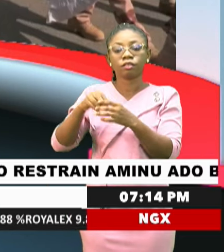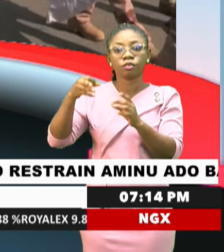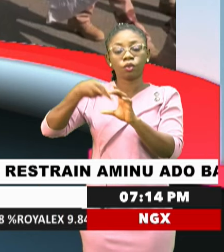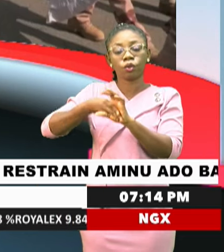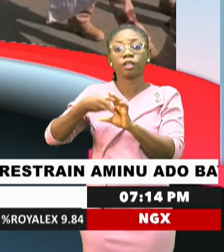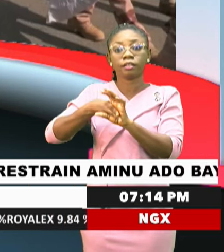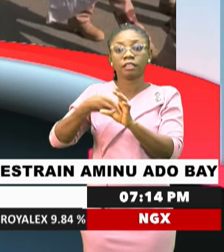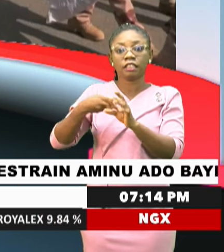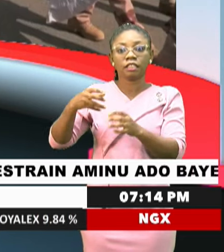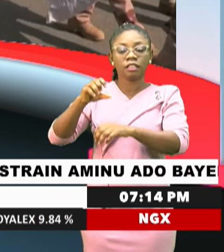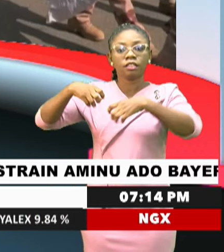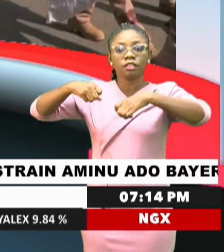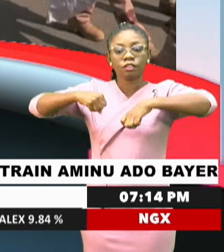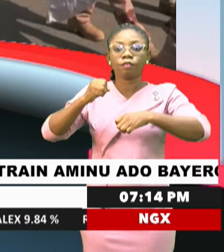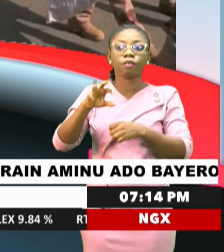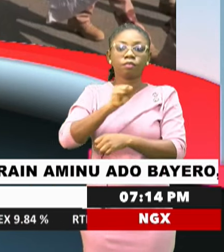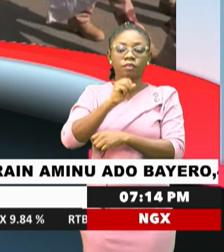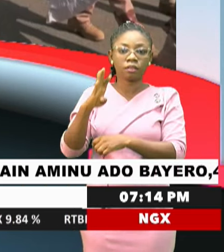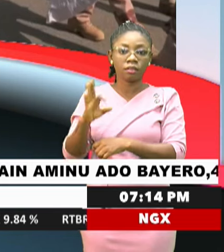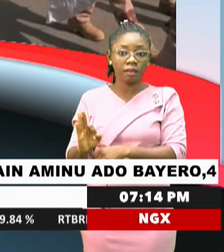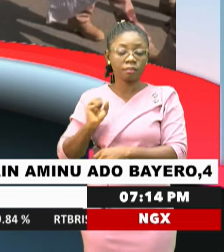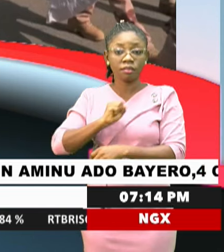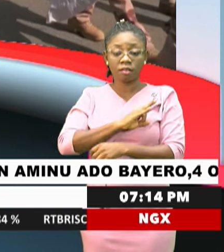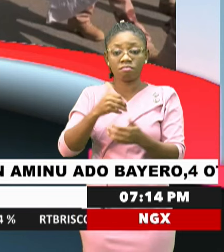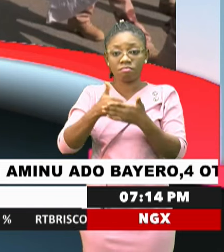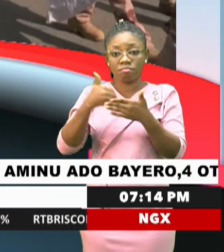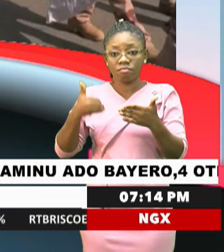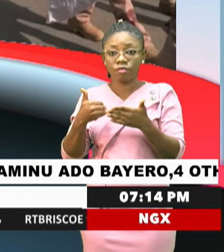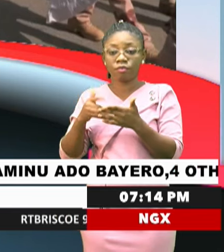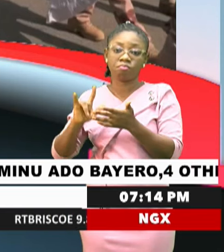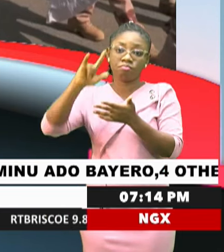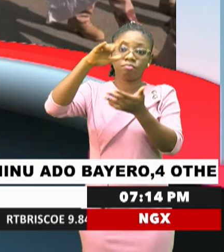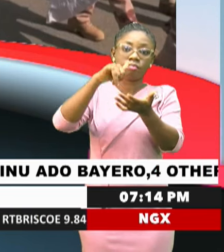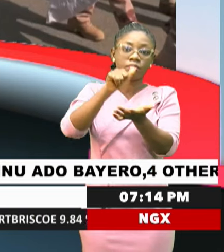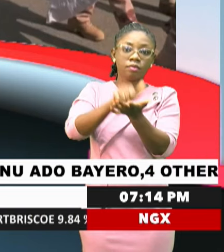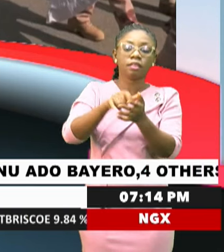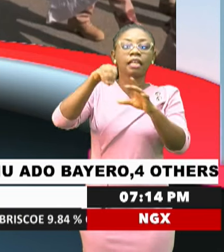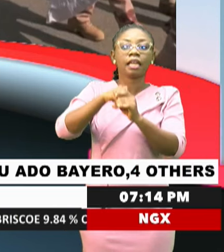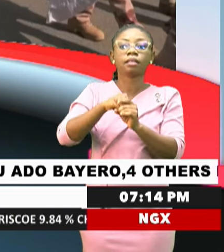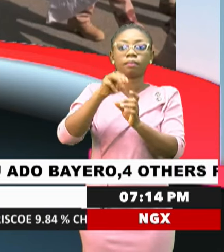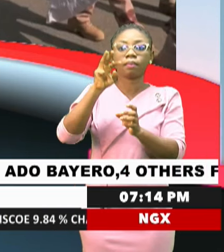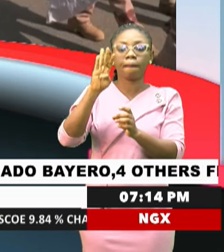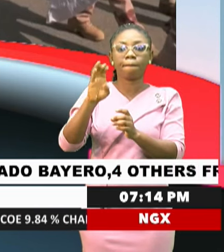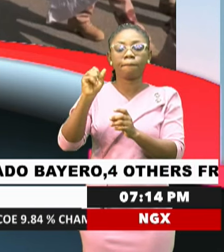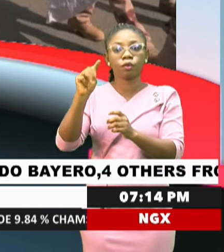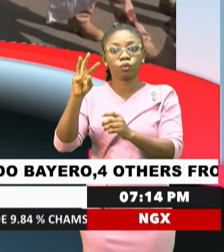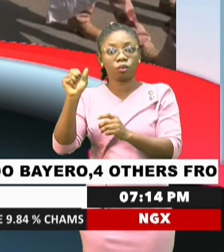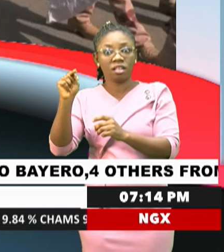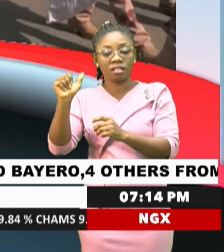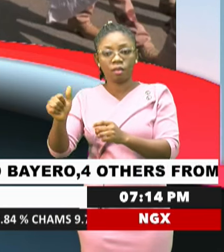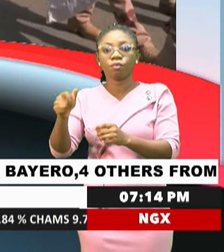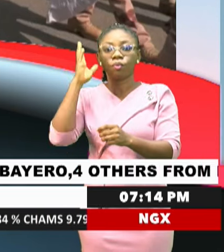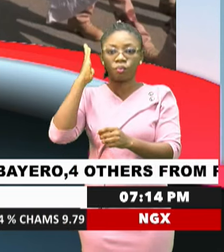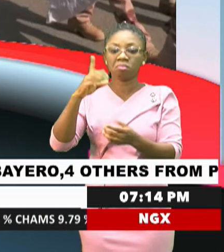told reporters before landing in Botswana on Monday for a gathering of African Chiefs of Defence that he was going to